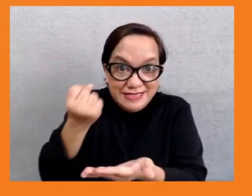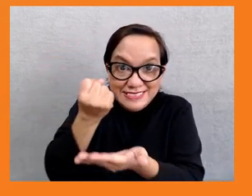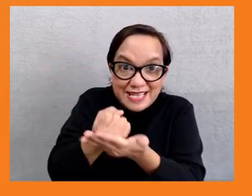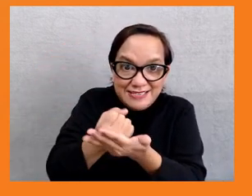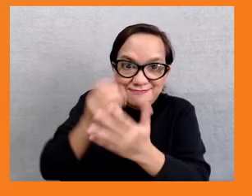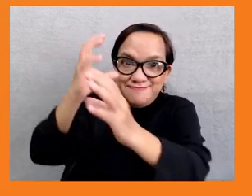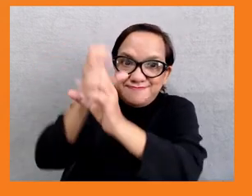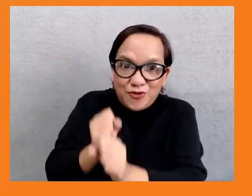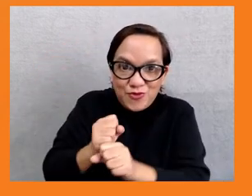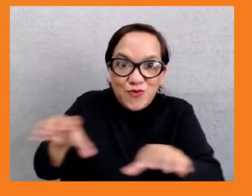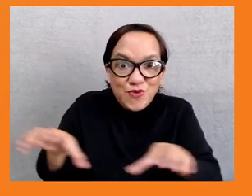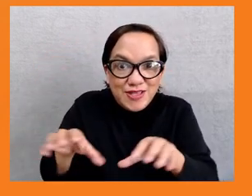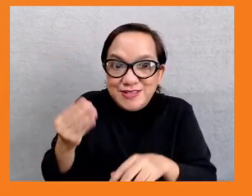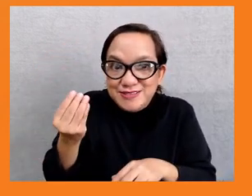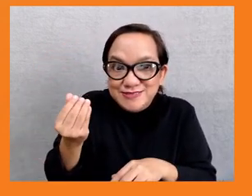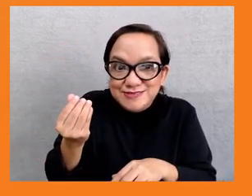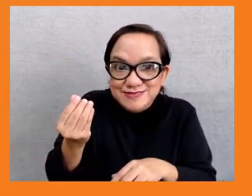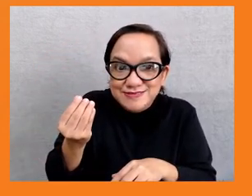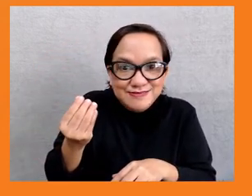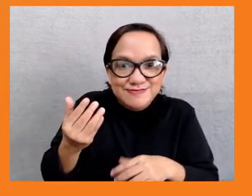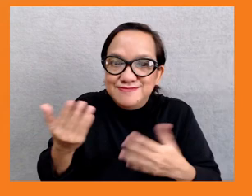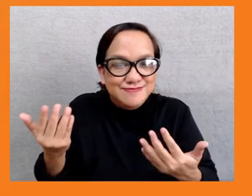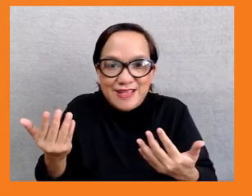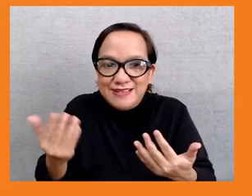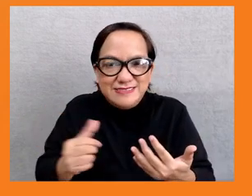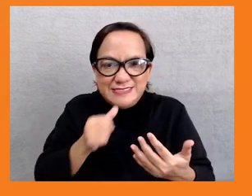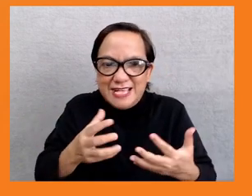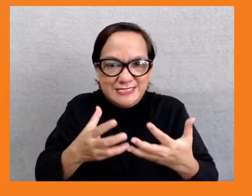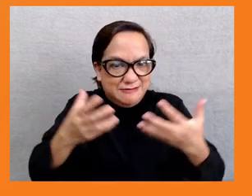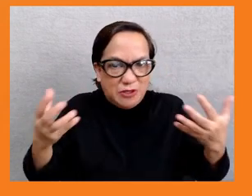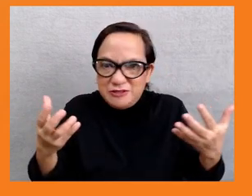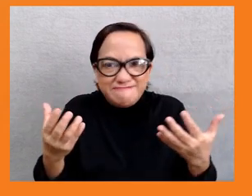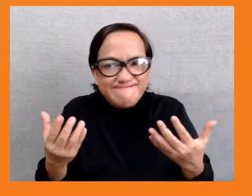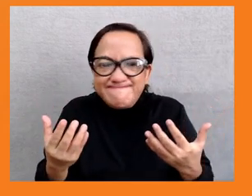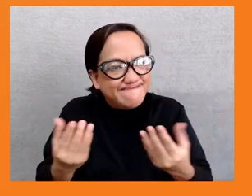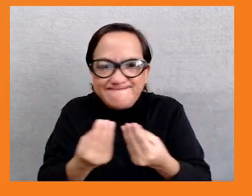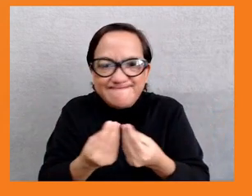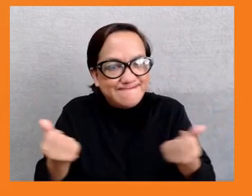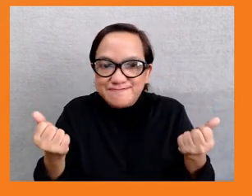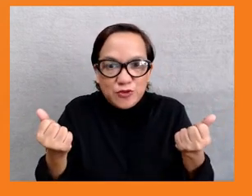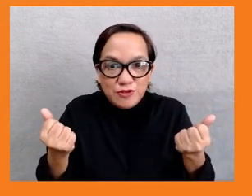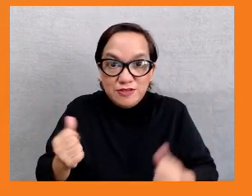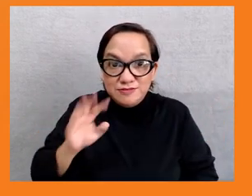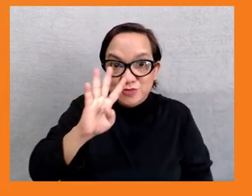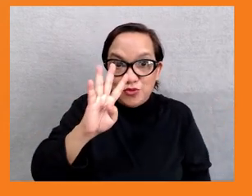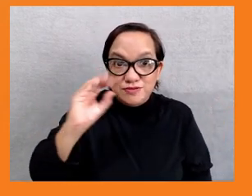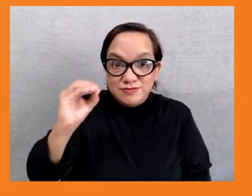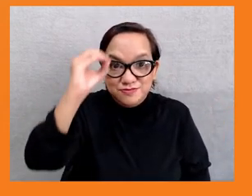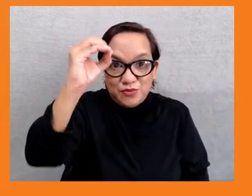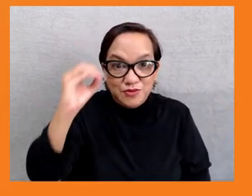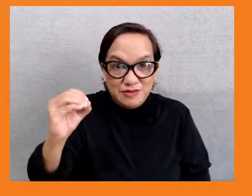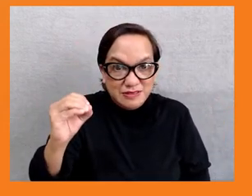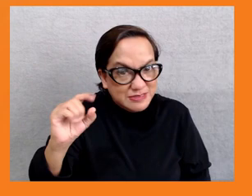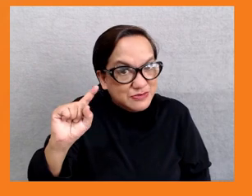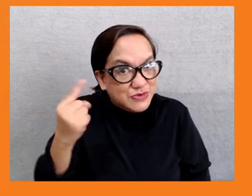in every ADB member state by between one and four percent a year, according to the IMF, and will prevent the eradication of